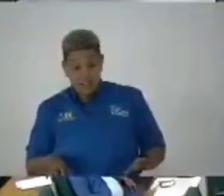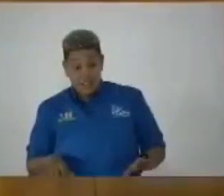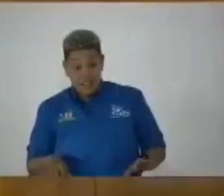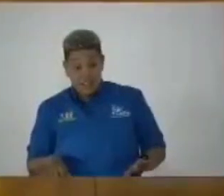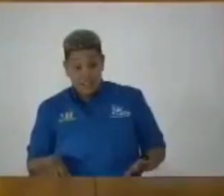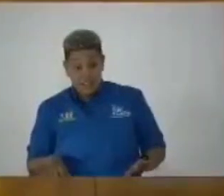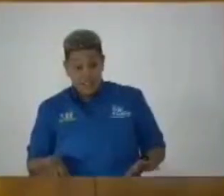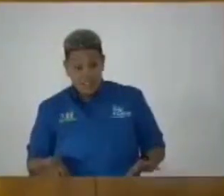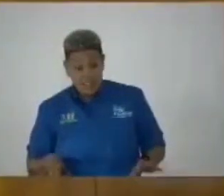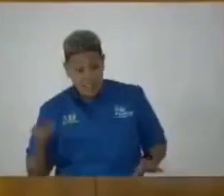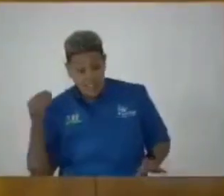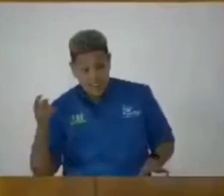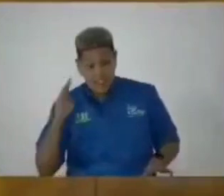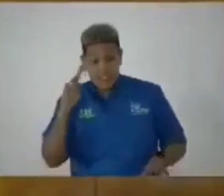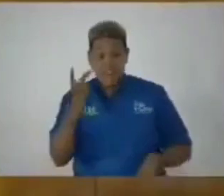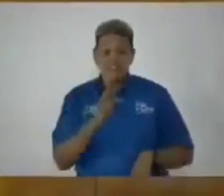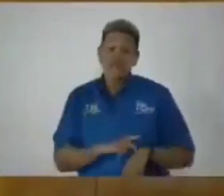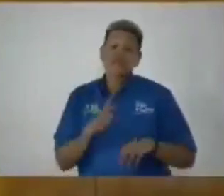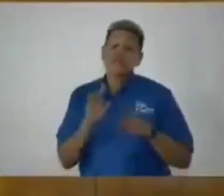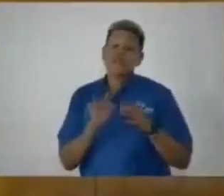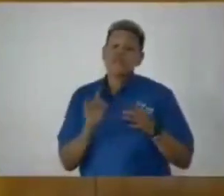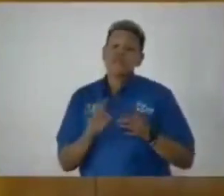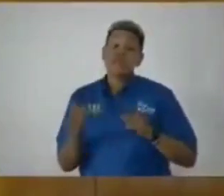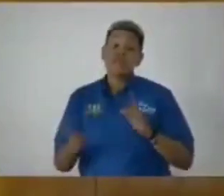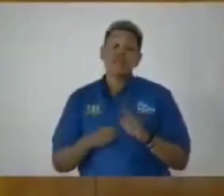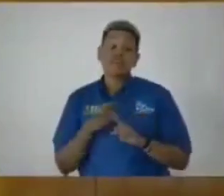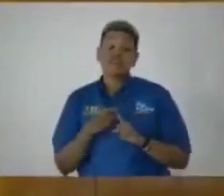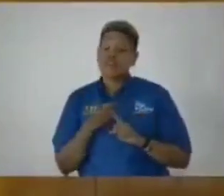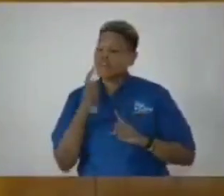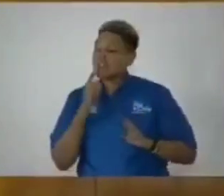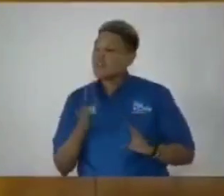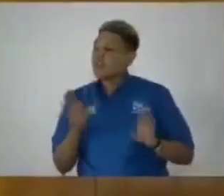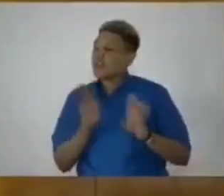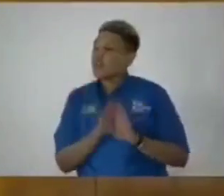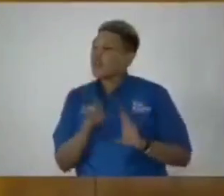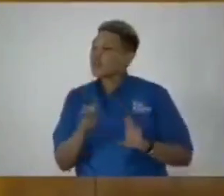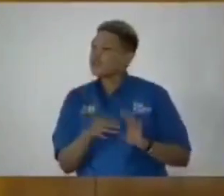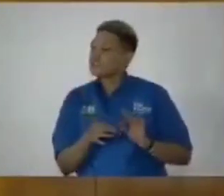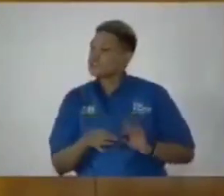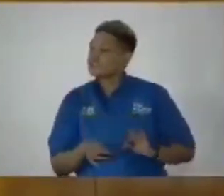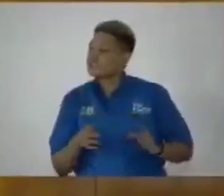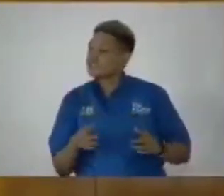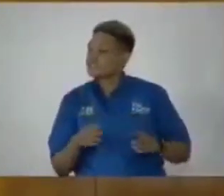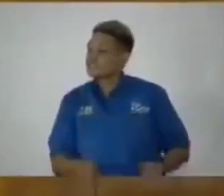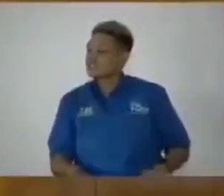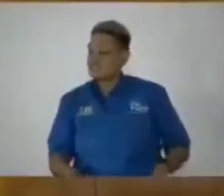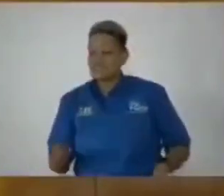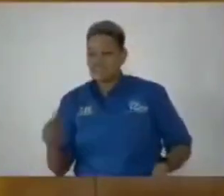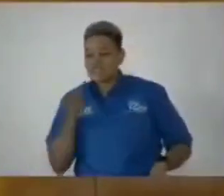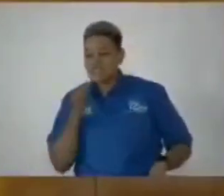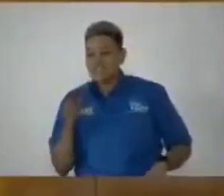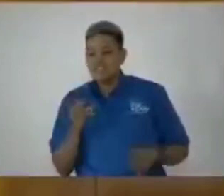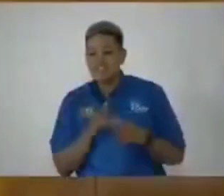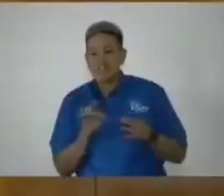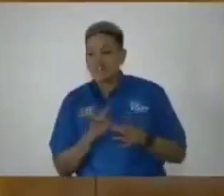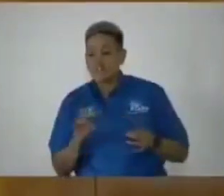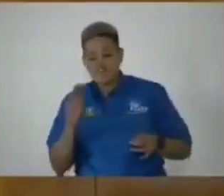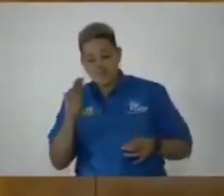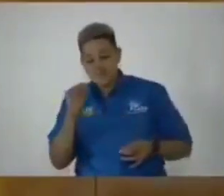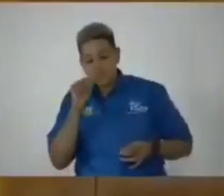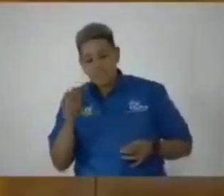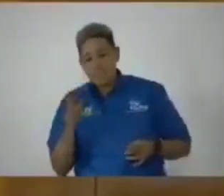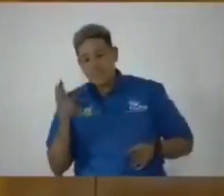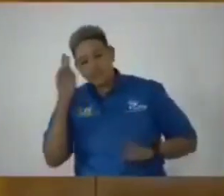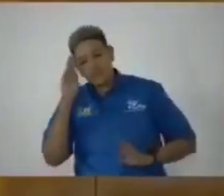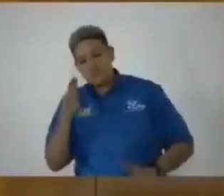and been given a second time to speak, effectively closes the No, he is not closing anything. Yes, he can't. He can only speak No, no, with